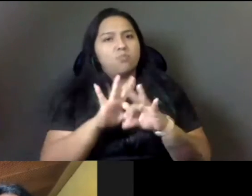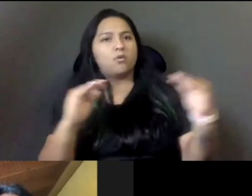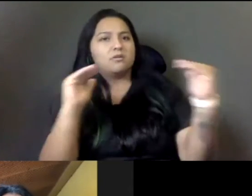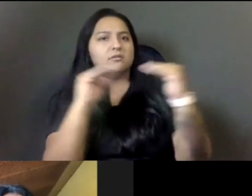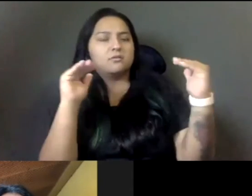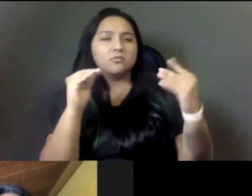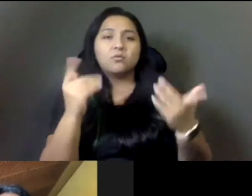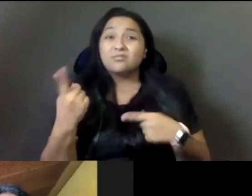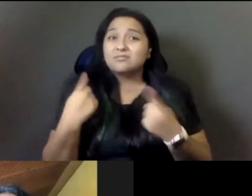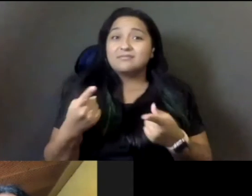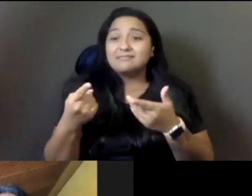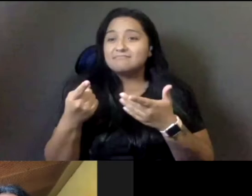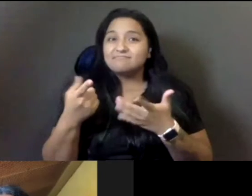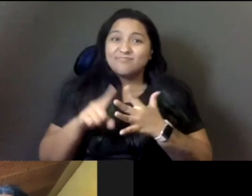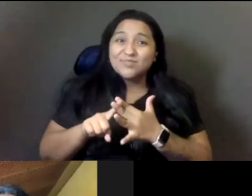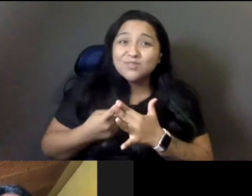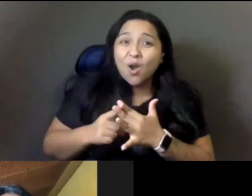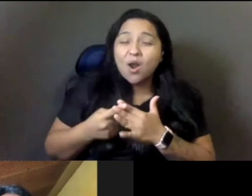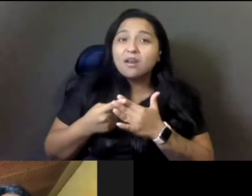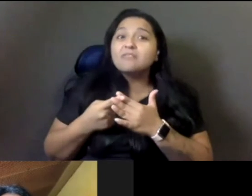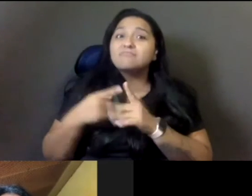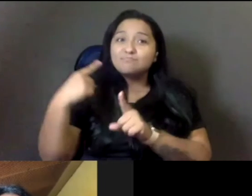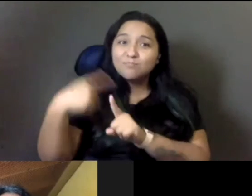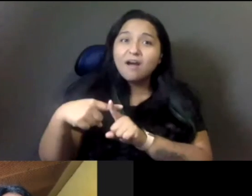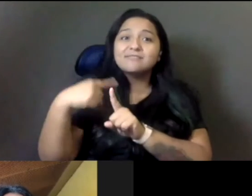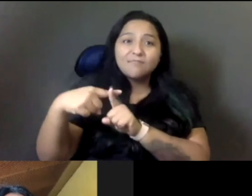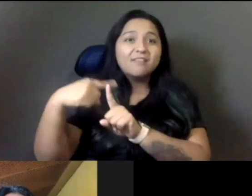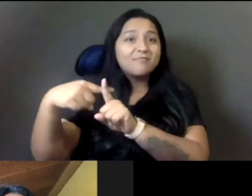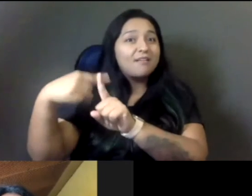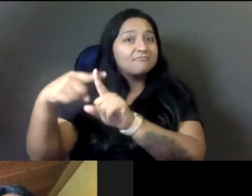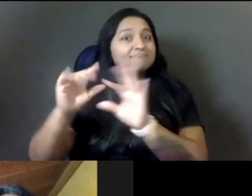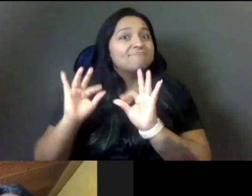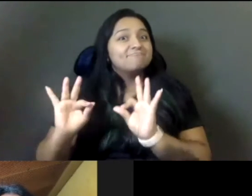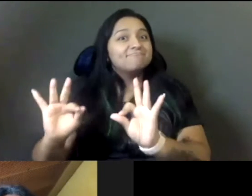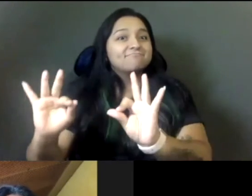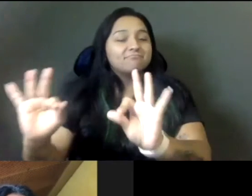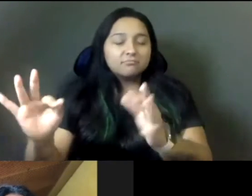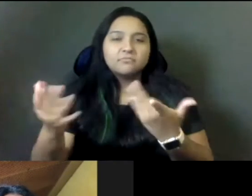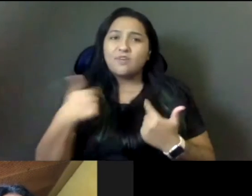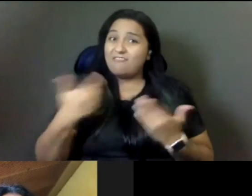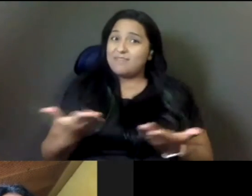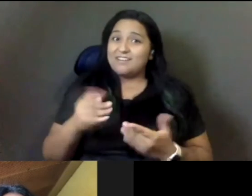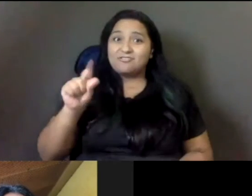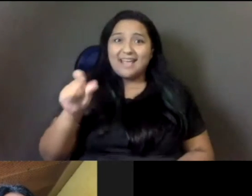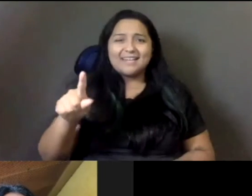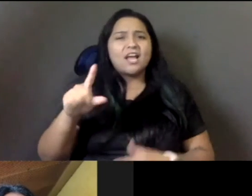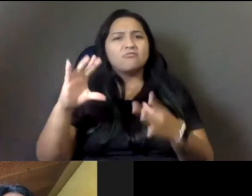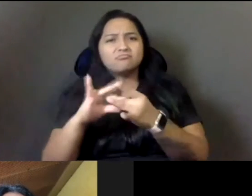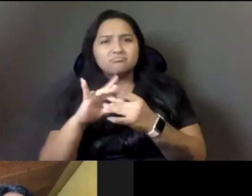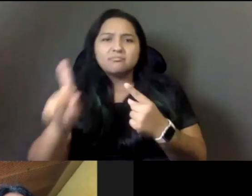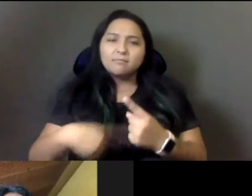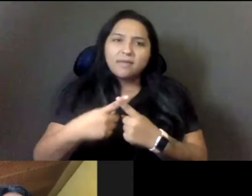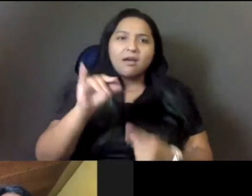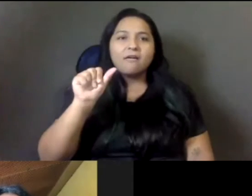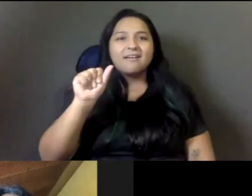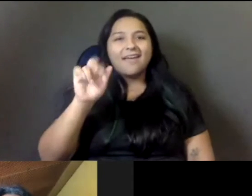need to happen in the state. Um, we've been, I mean, I've been on the front lines in San Diego on issues of air pollution. I'm the chair of the air pollution control district in San